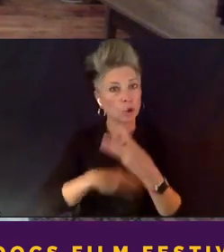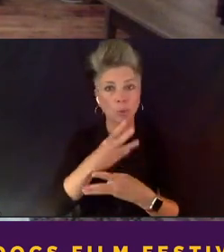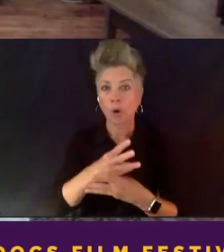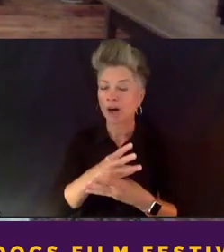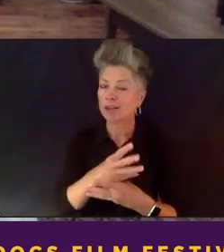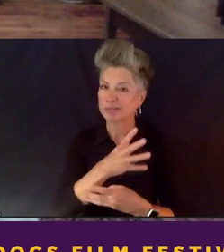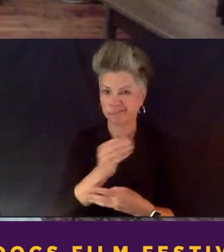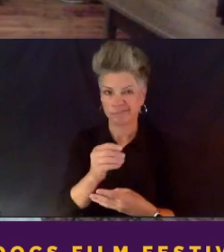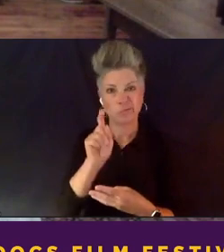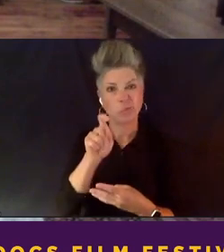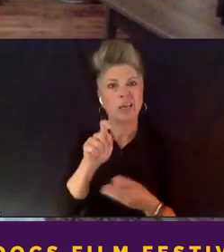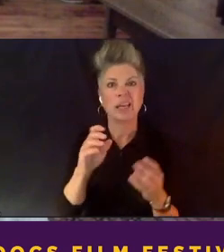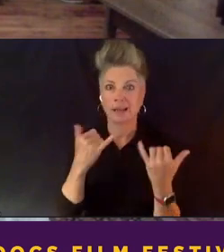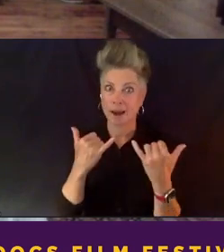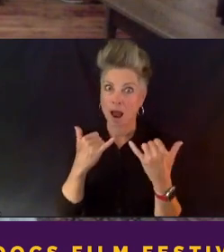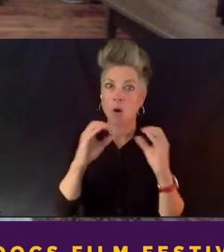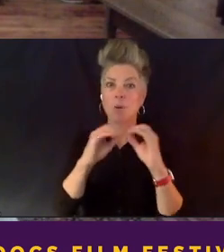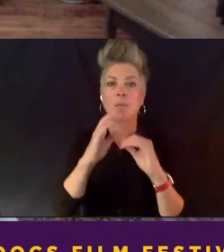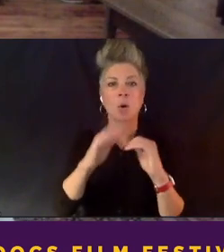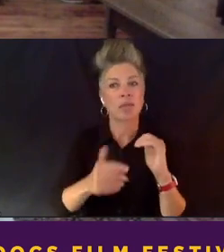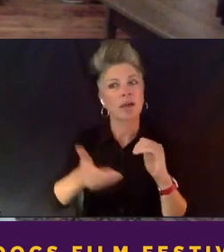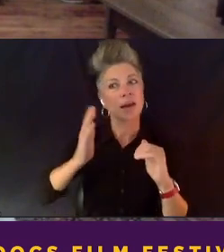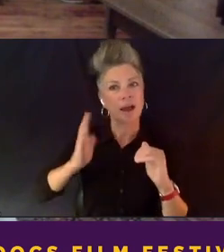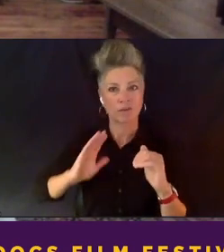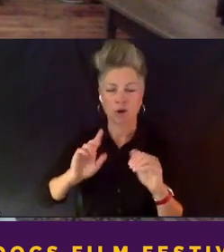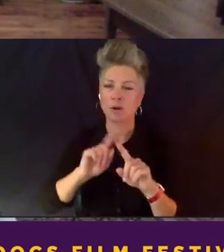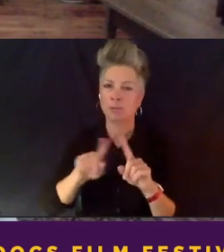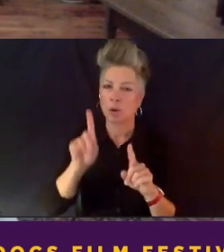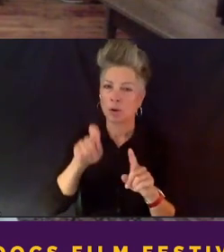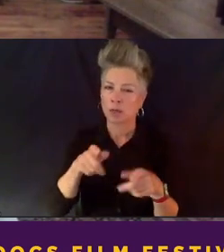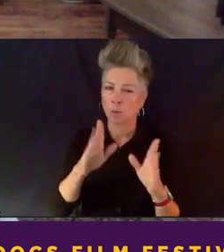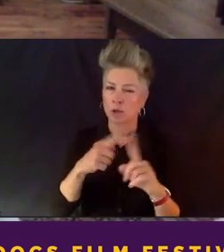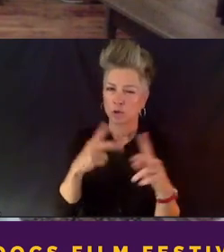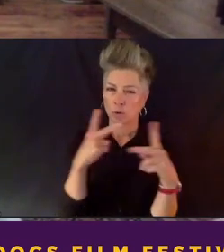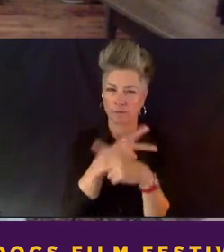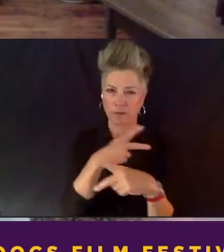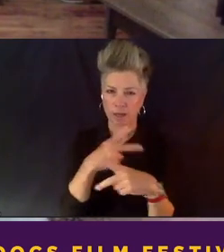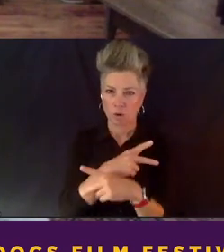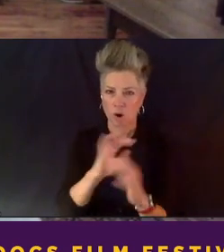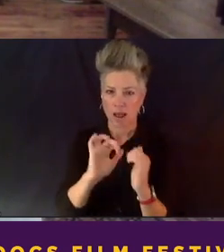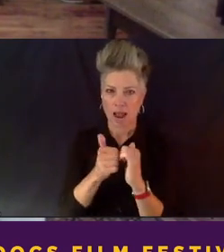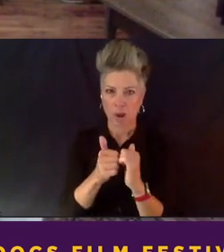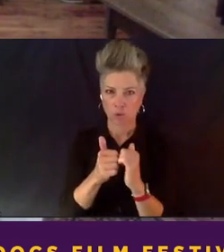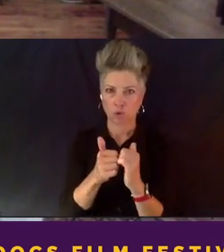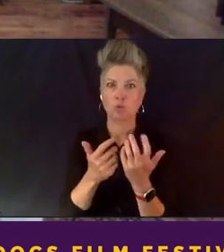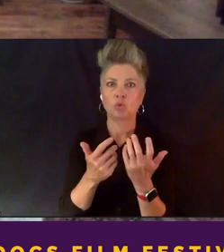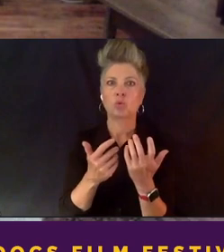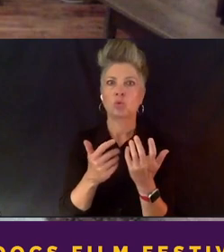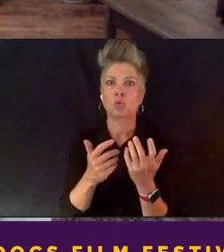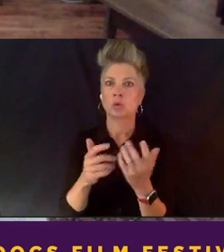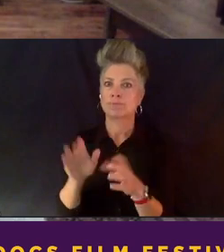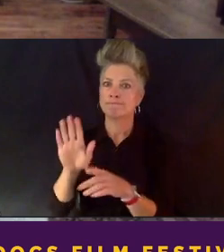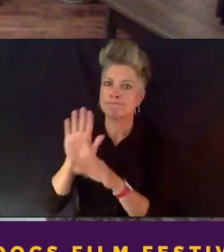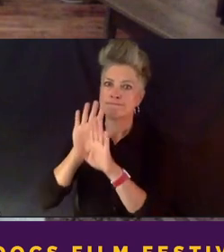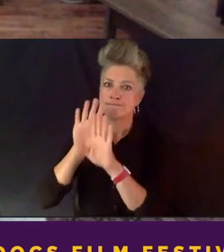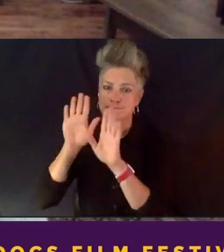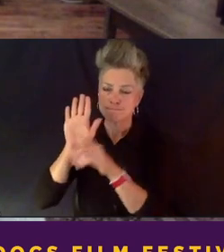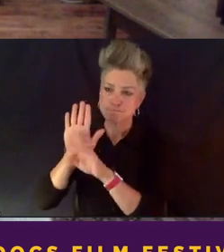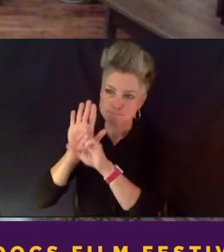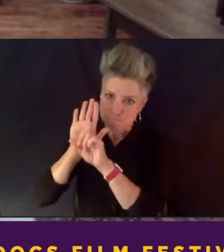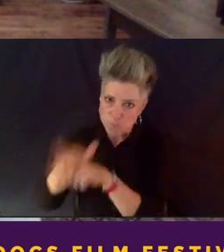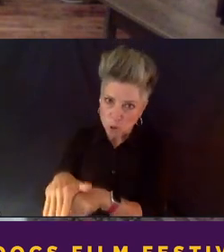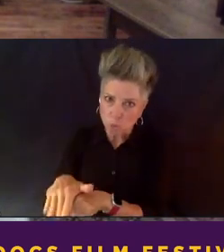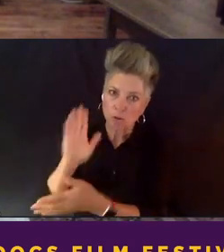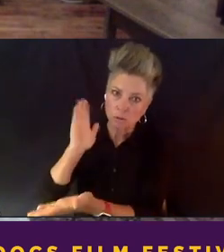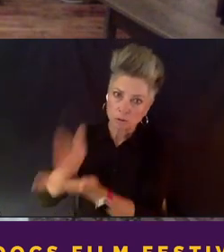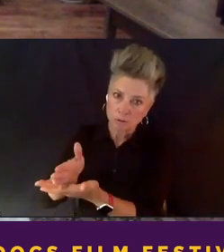need it more than ever, but we also need a way to figure out how to mute the disinformation, which